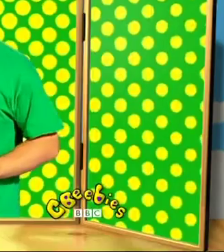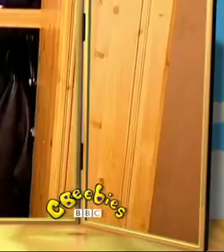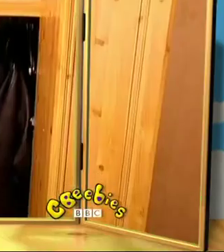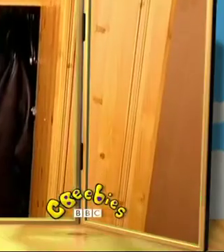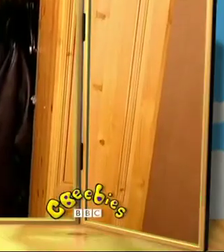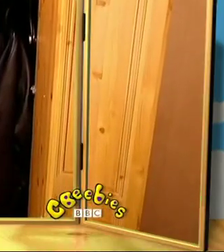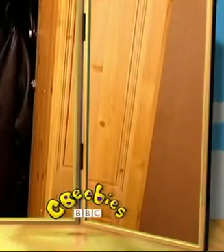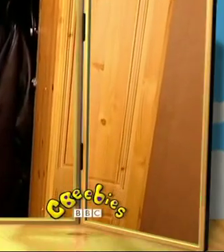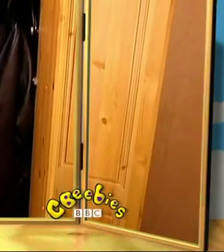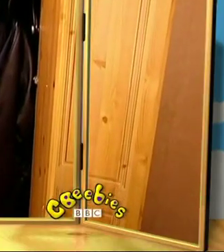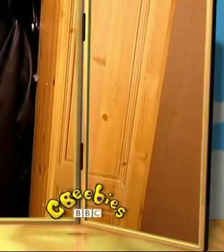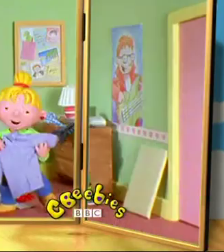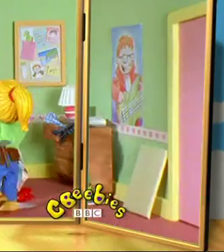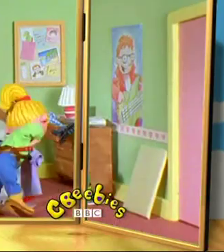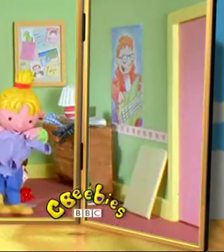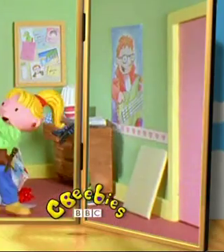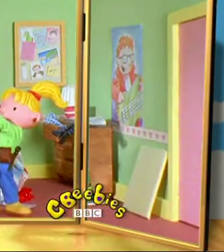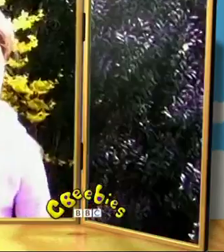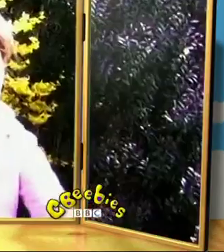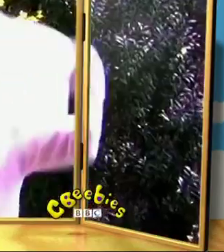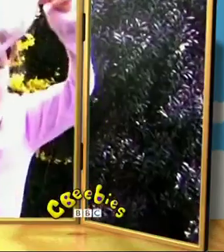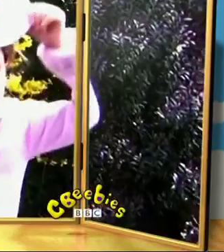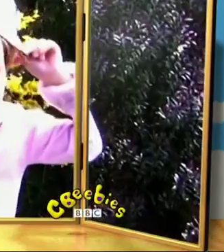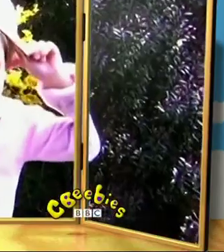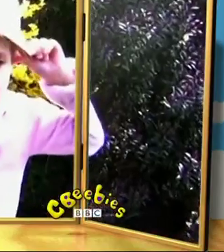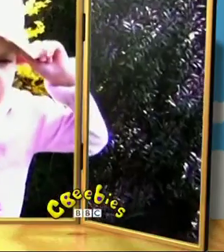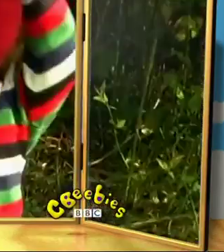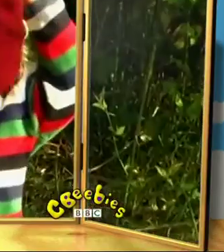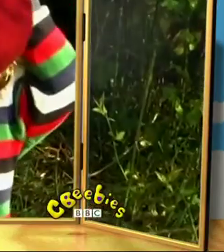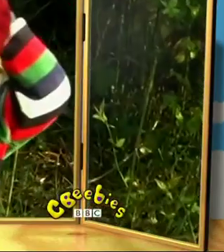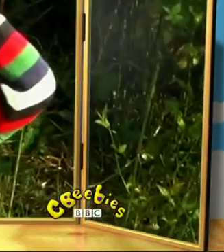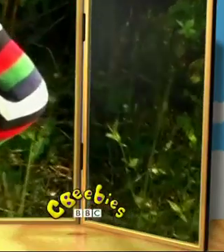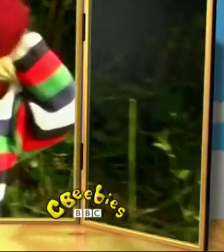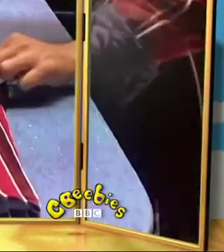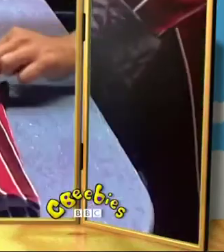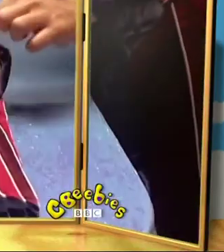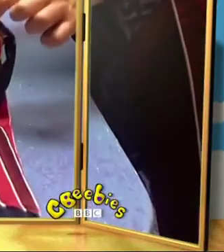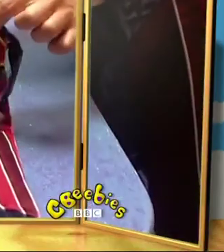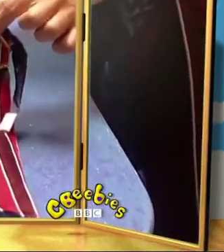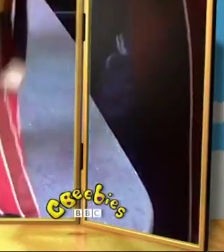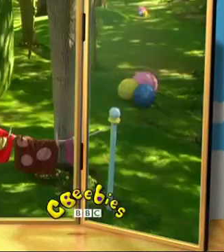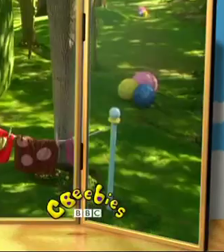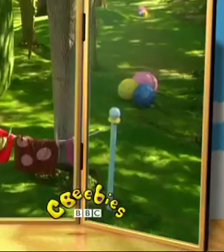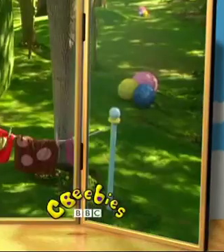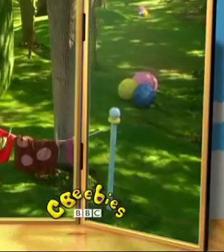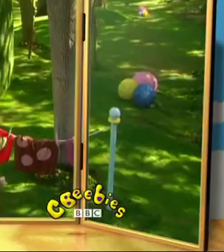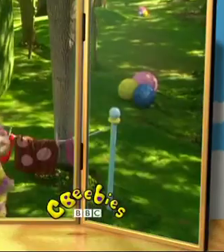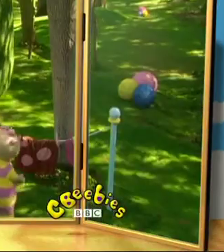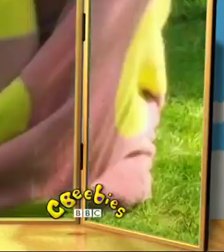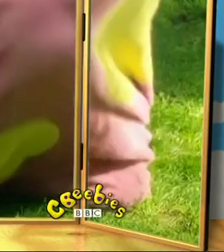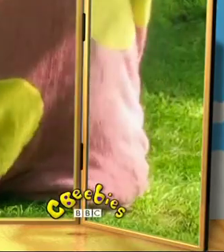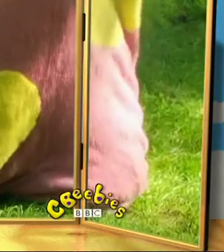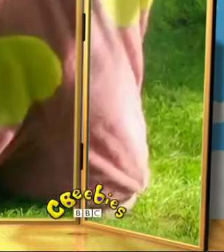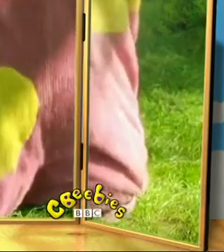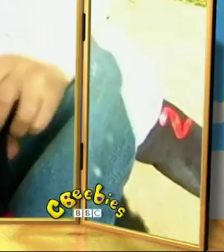Ready to get dressed with CBeebies If hats and trousers make you